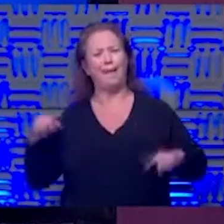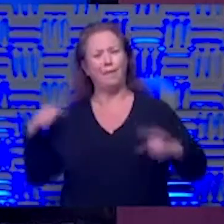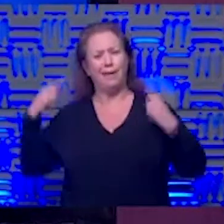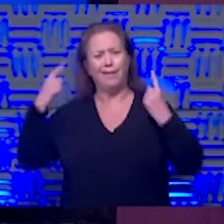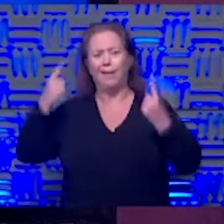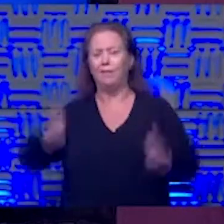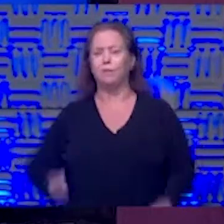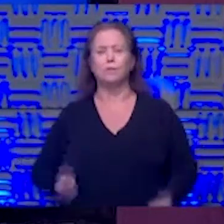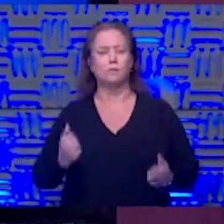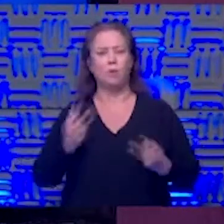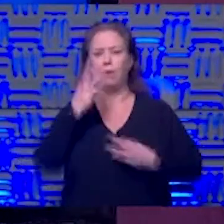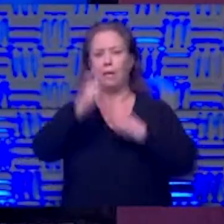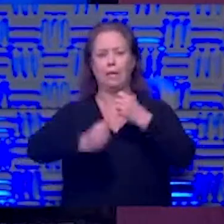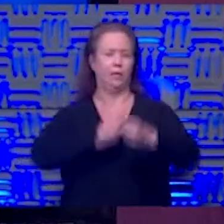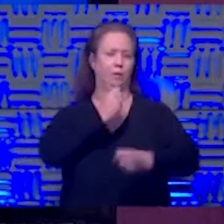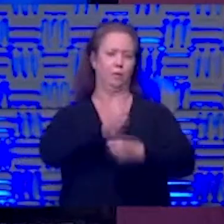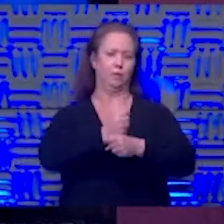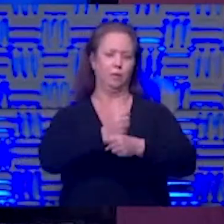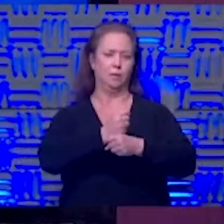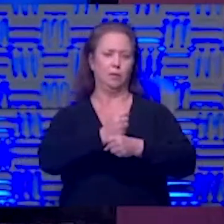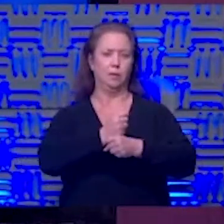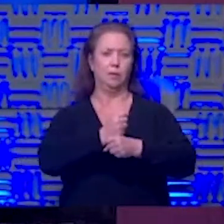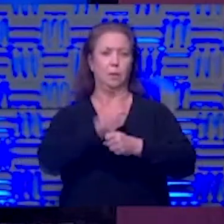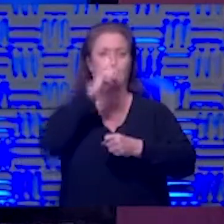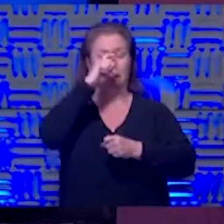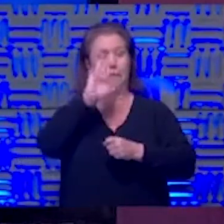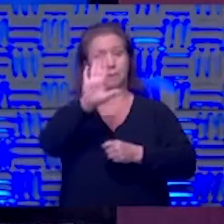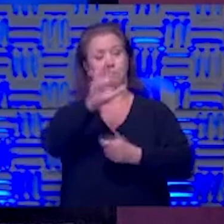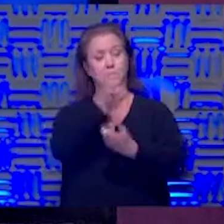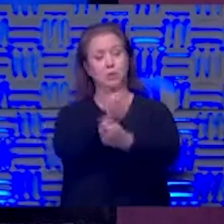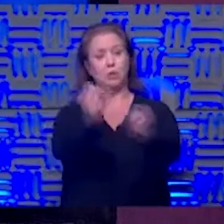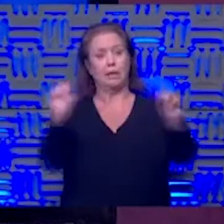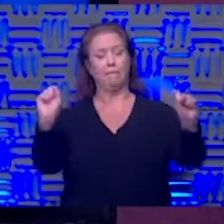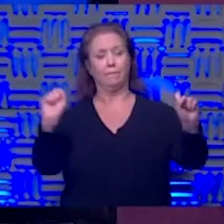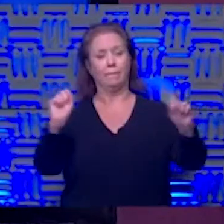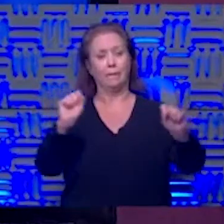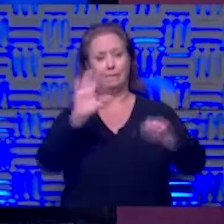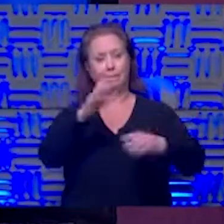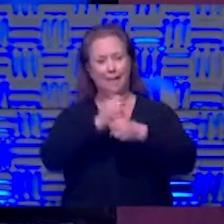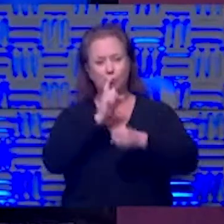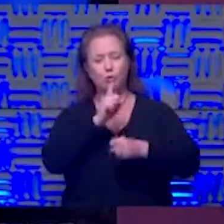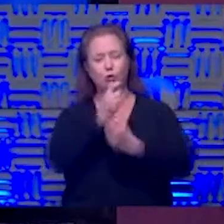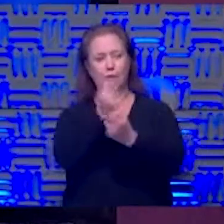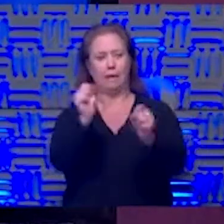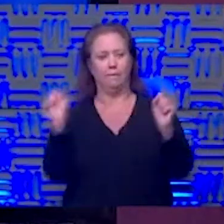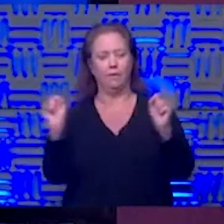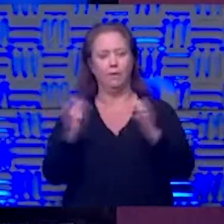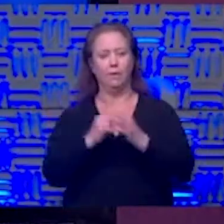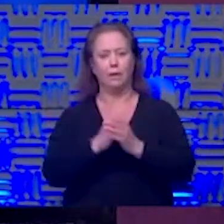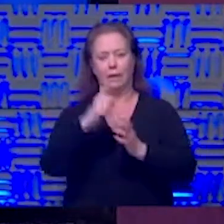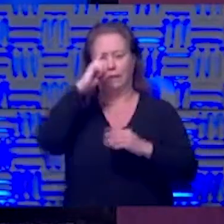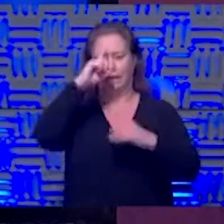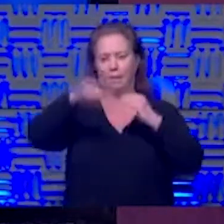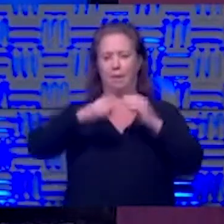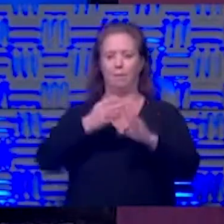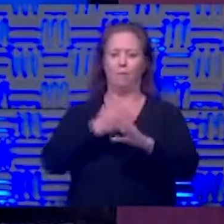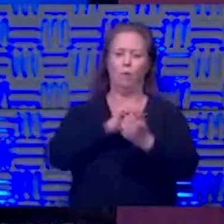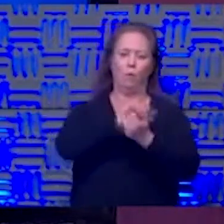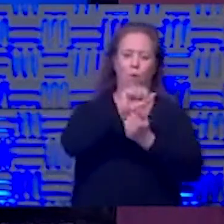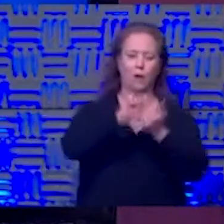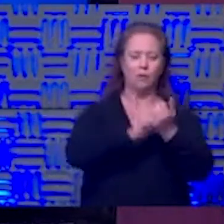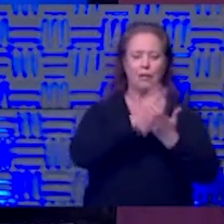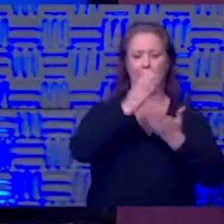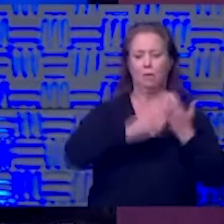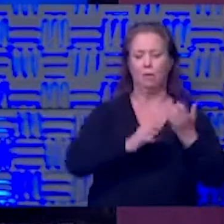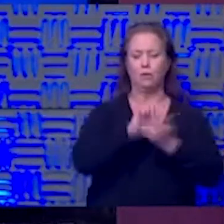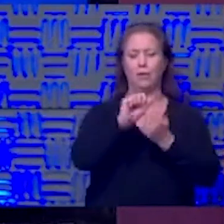generations because it keeps you safe before that think about that in the before we had hand washing and all